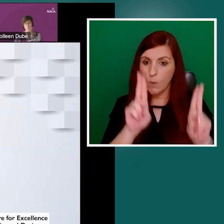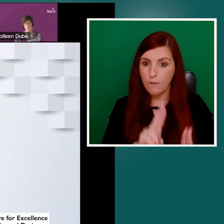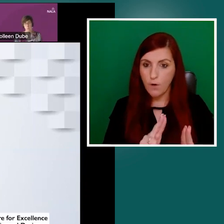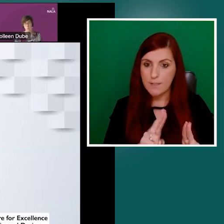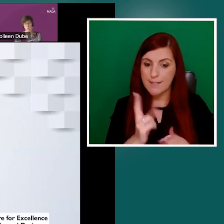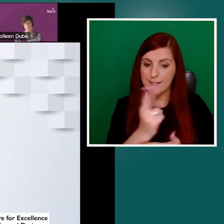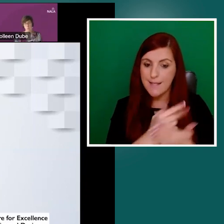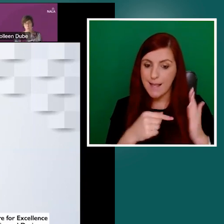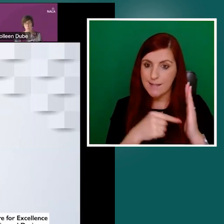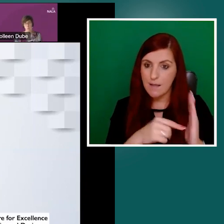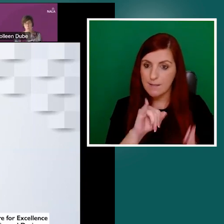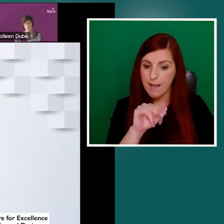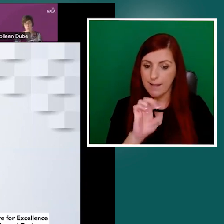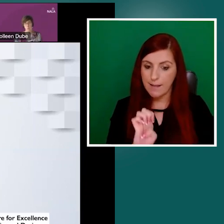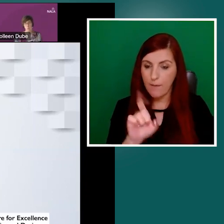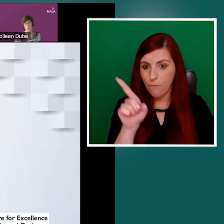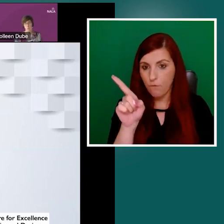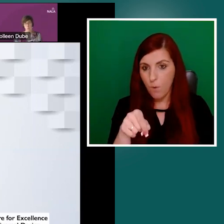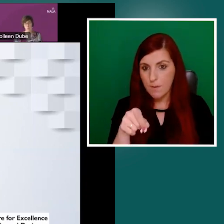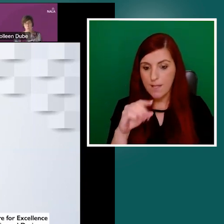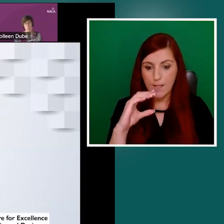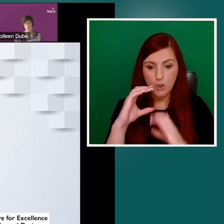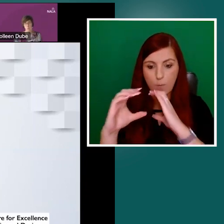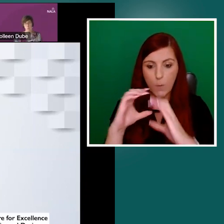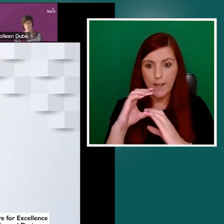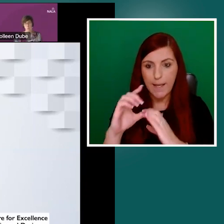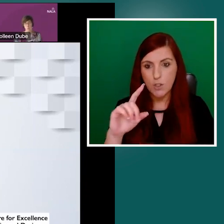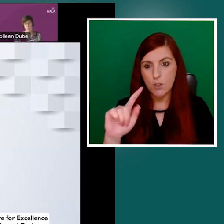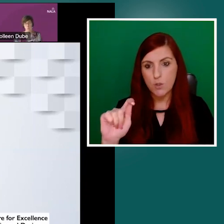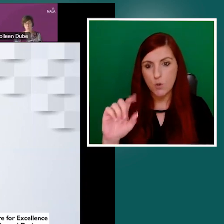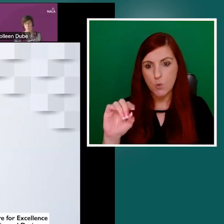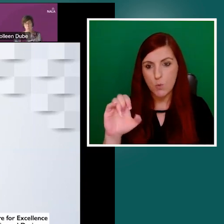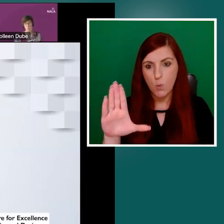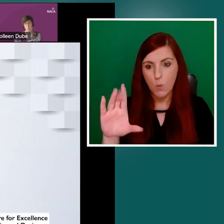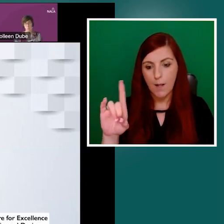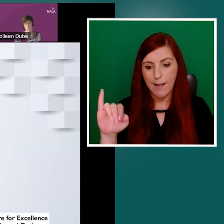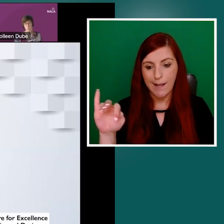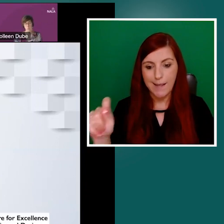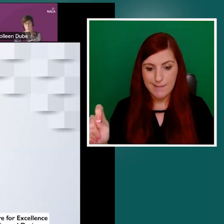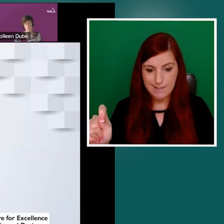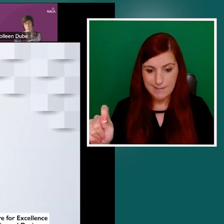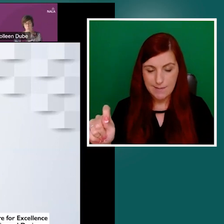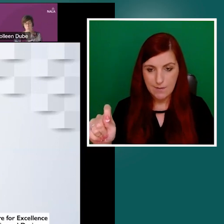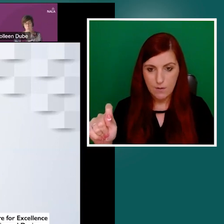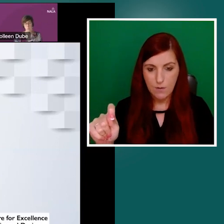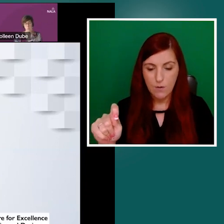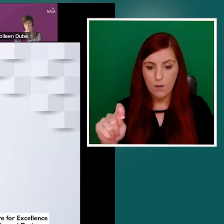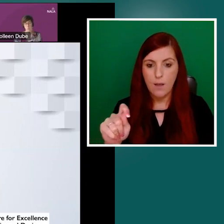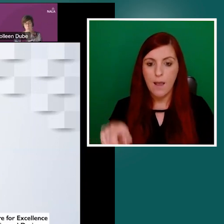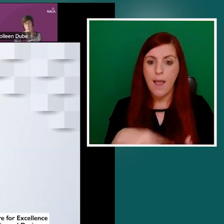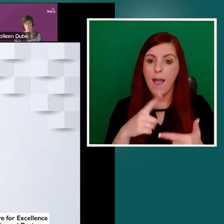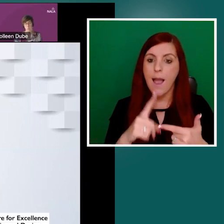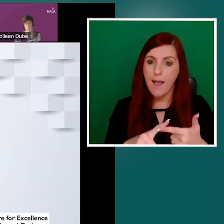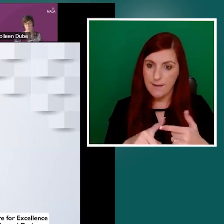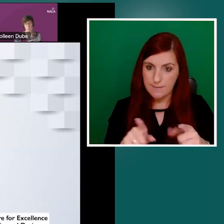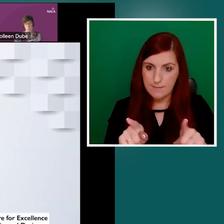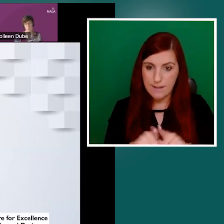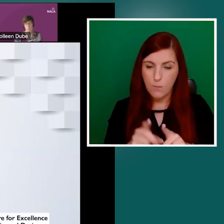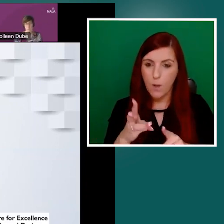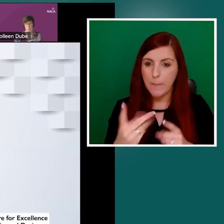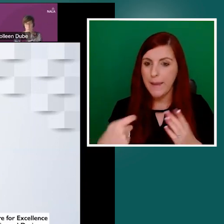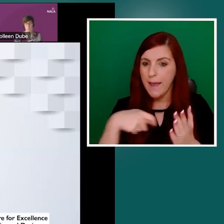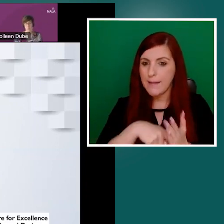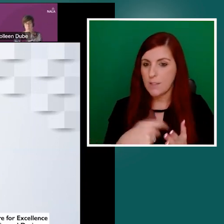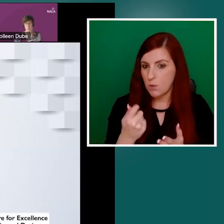And is currently being added to the ops.gov.ie communications